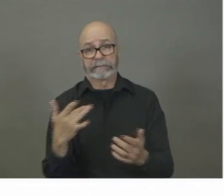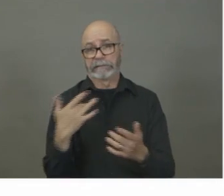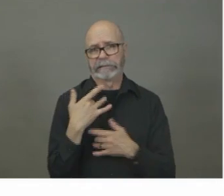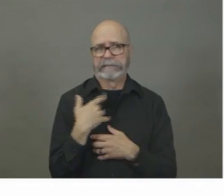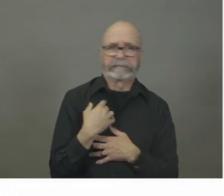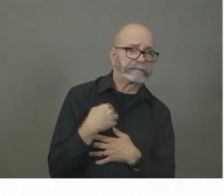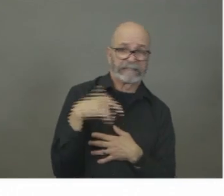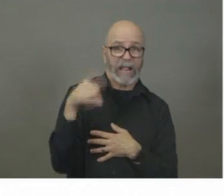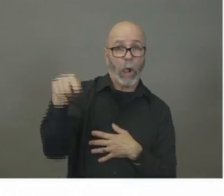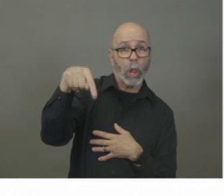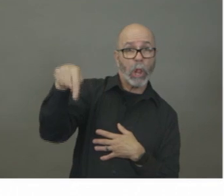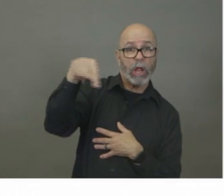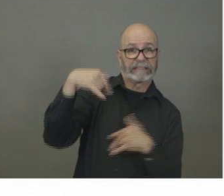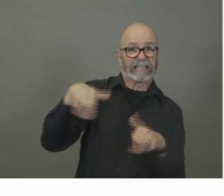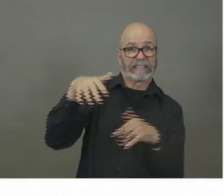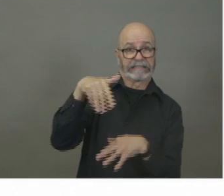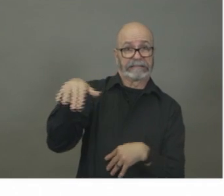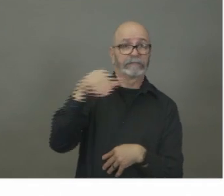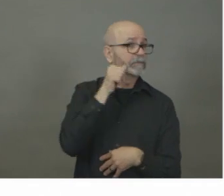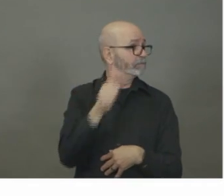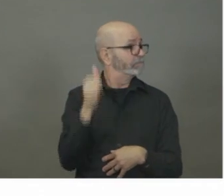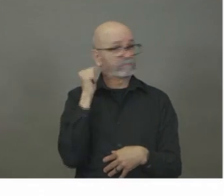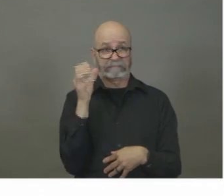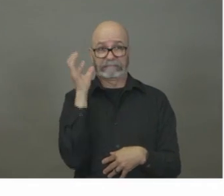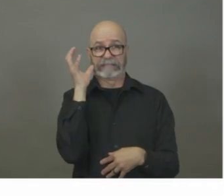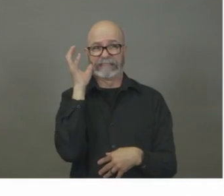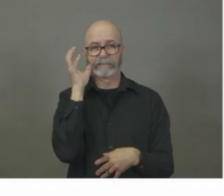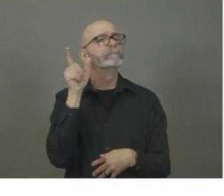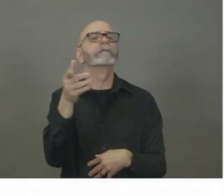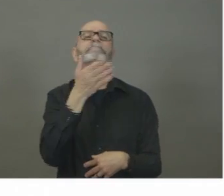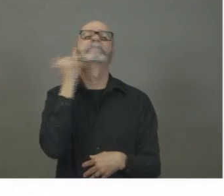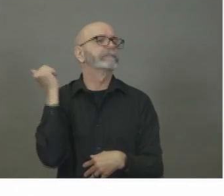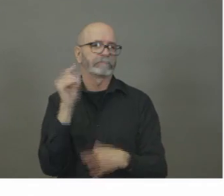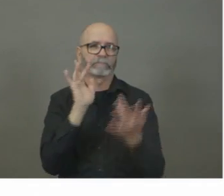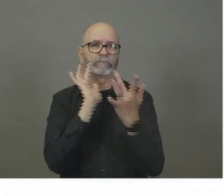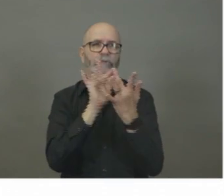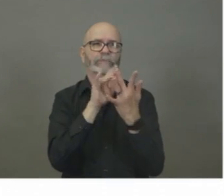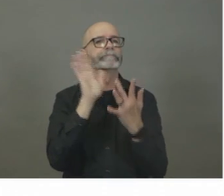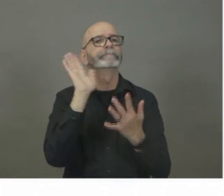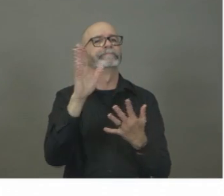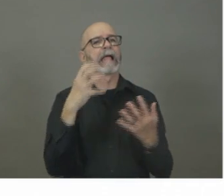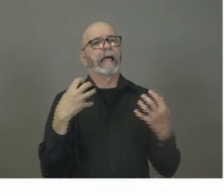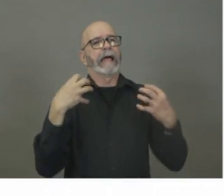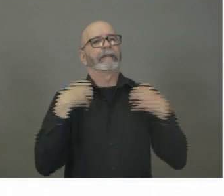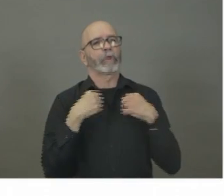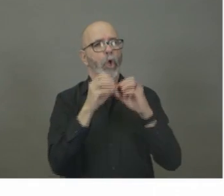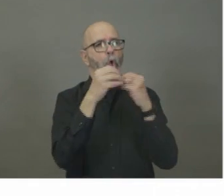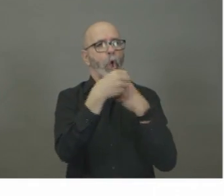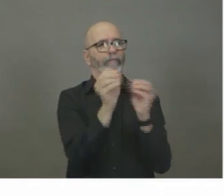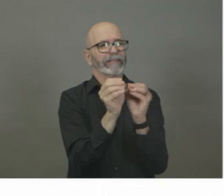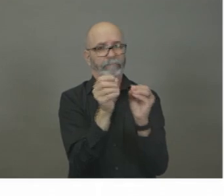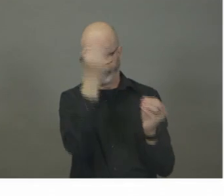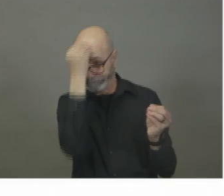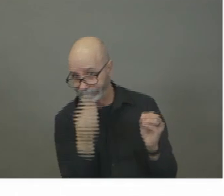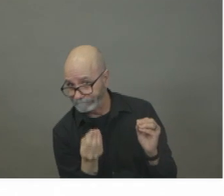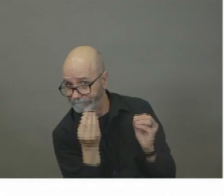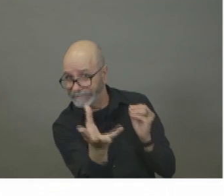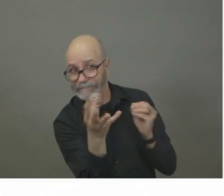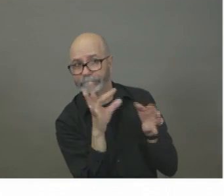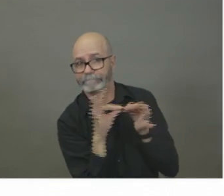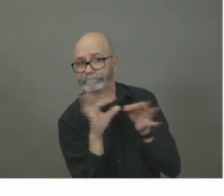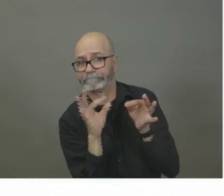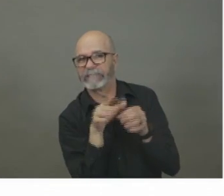adhering to that, specific concerns, you should contact your local public health office and provide those specific details and we will, we will, uh, be